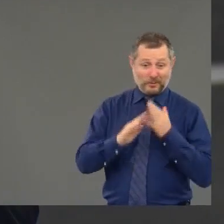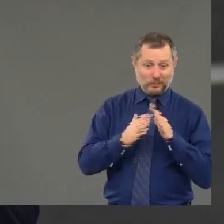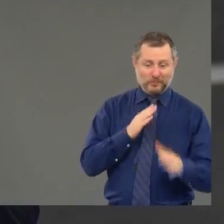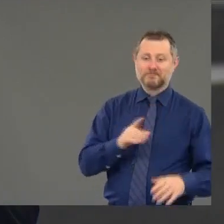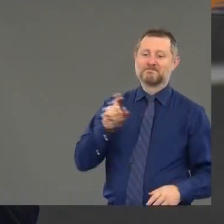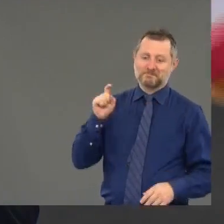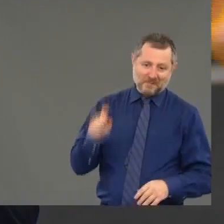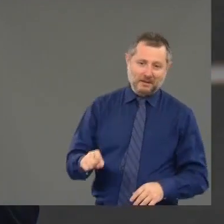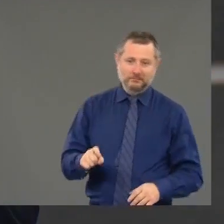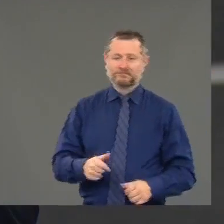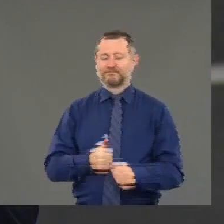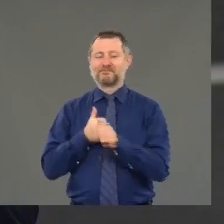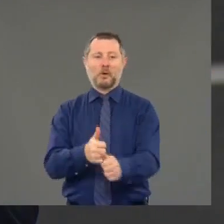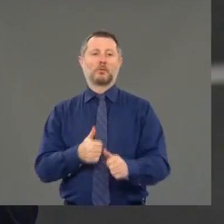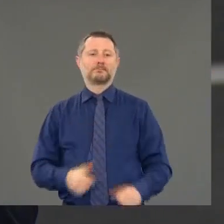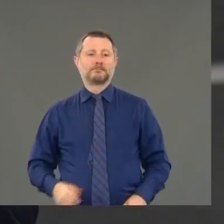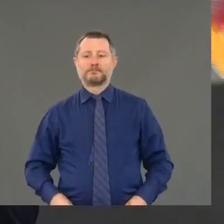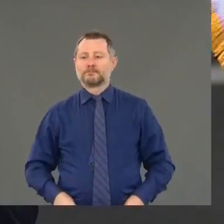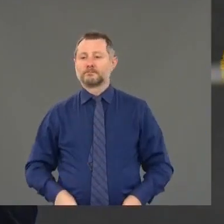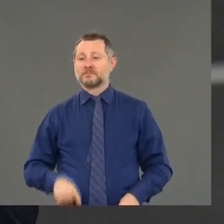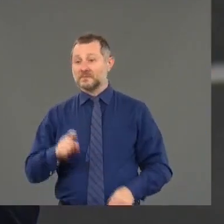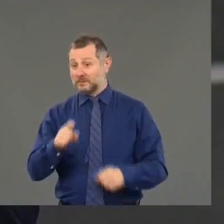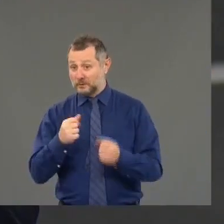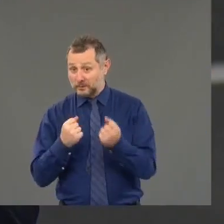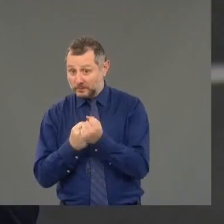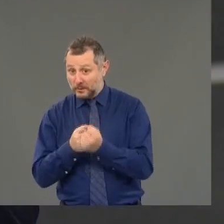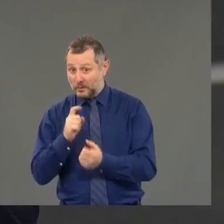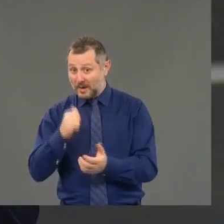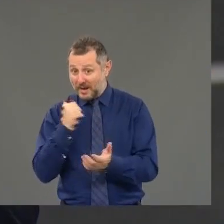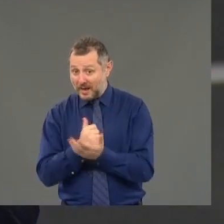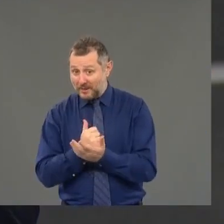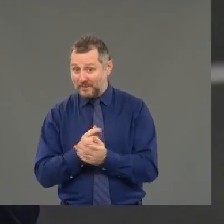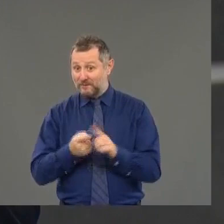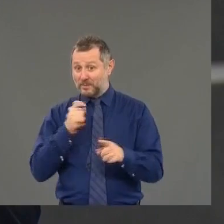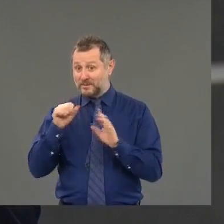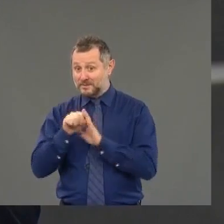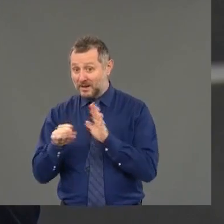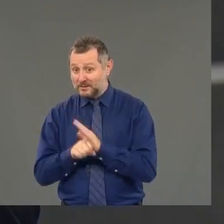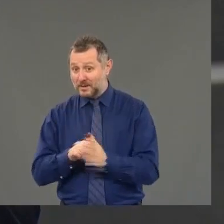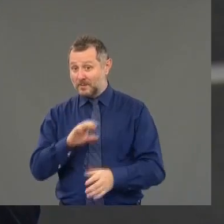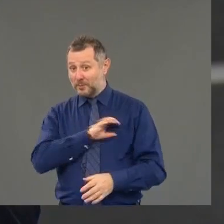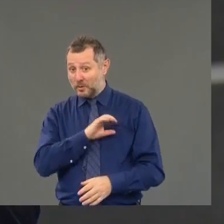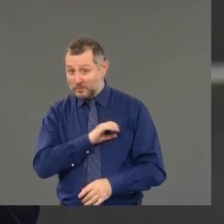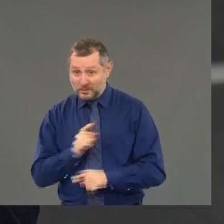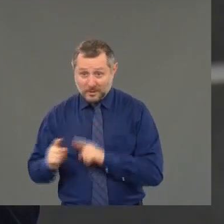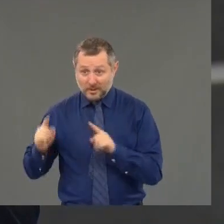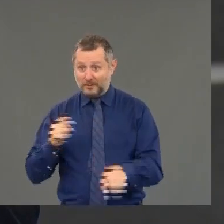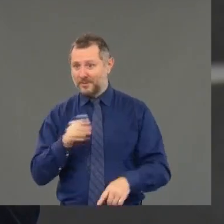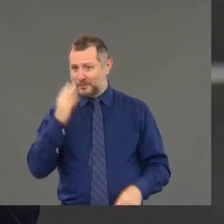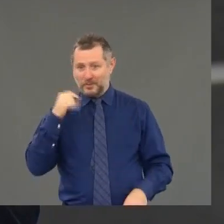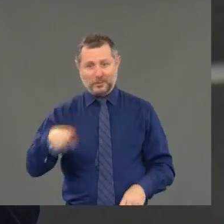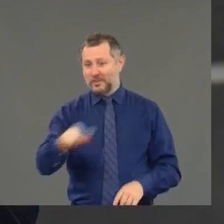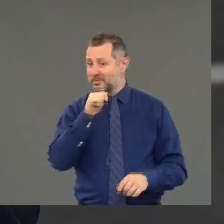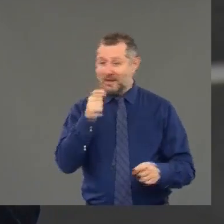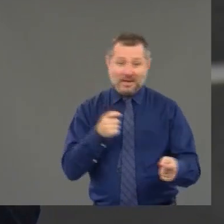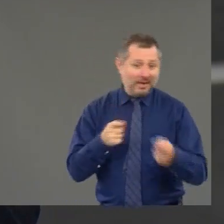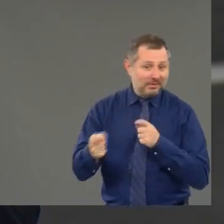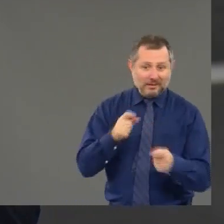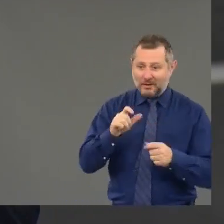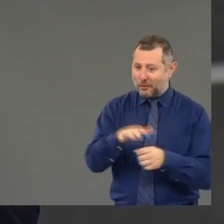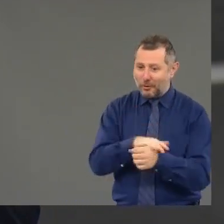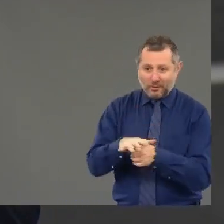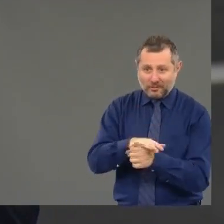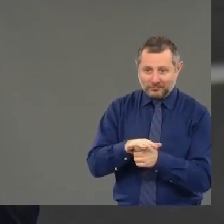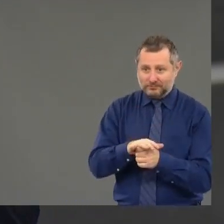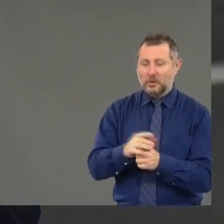to do their job. If they need backup help by the state police, uh, because they can't handle it, then